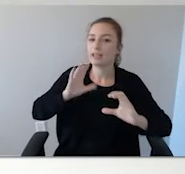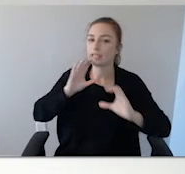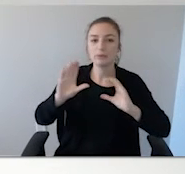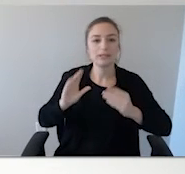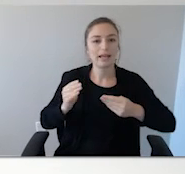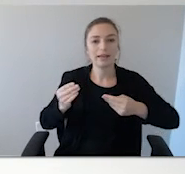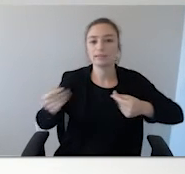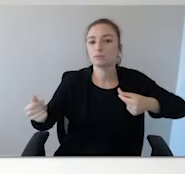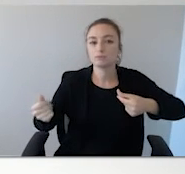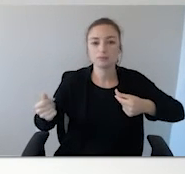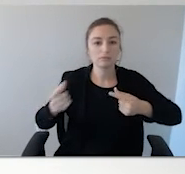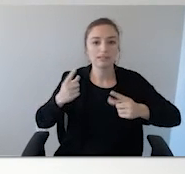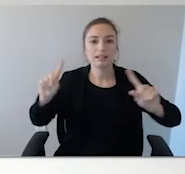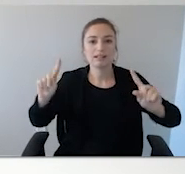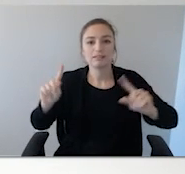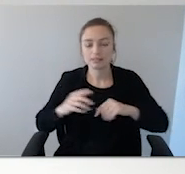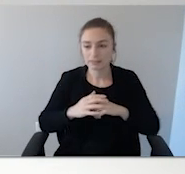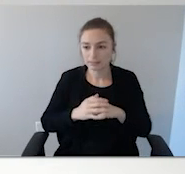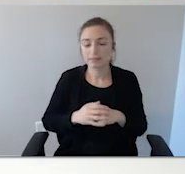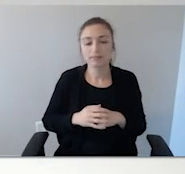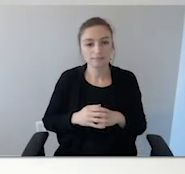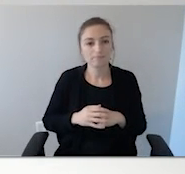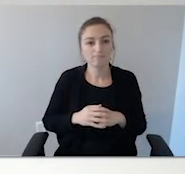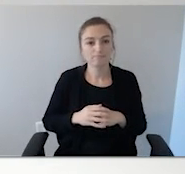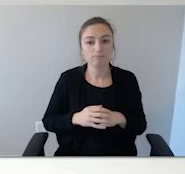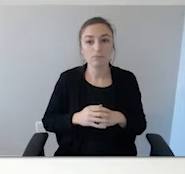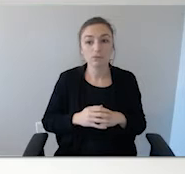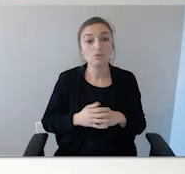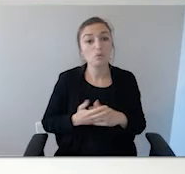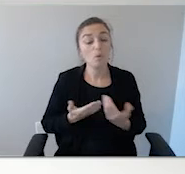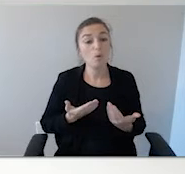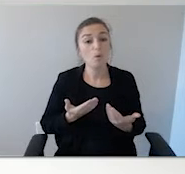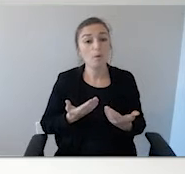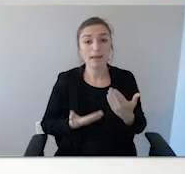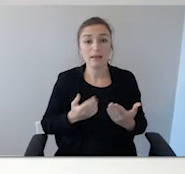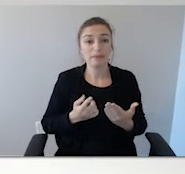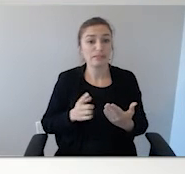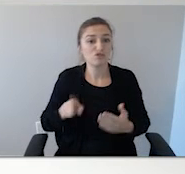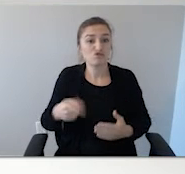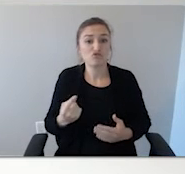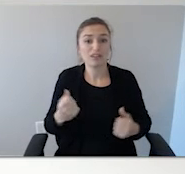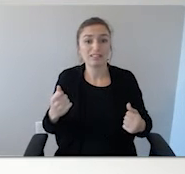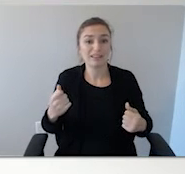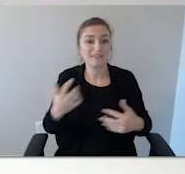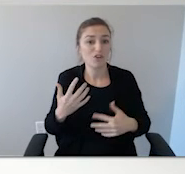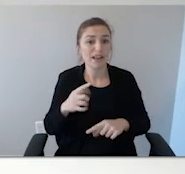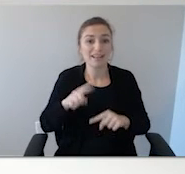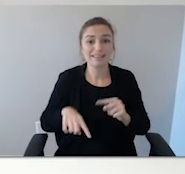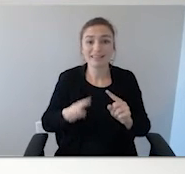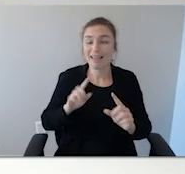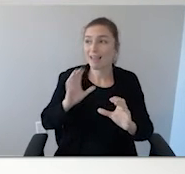communicating who they are, where they live, that sort of thing. And they might just be afraid to talk to somebody they don't know.